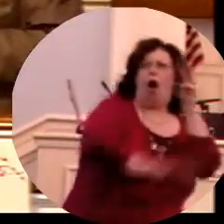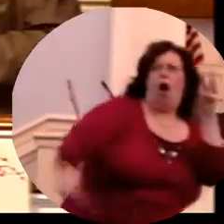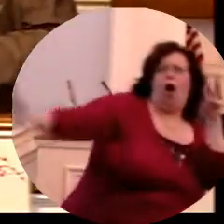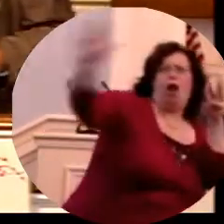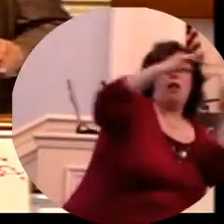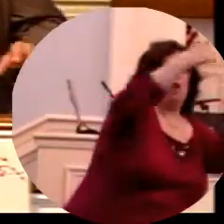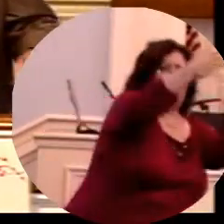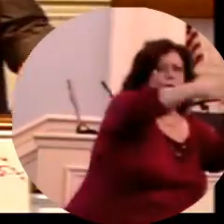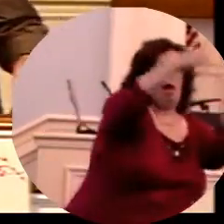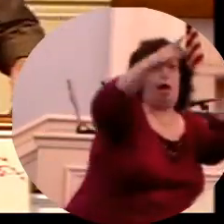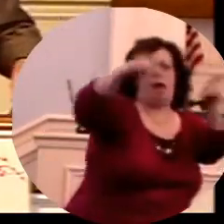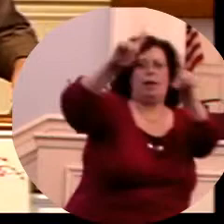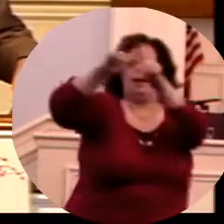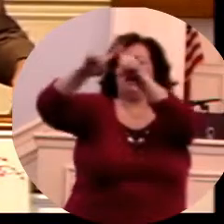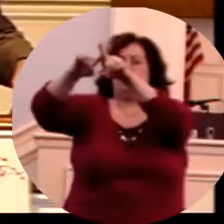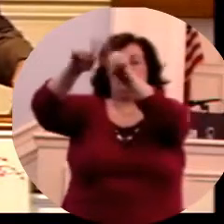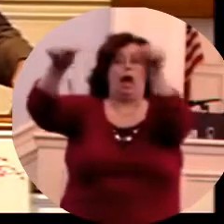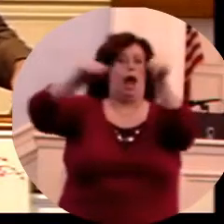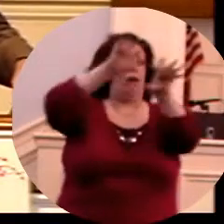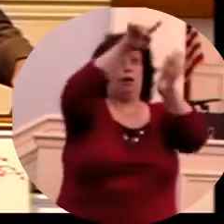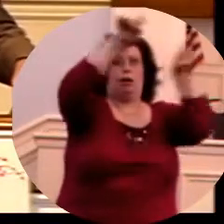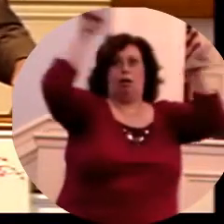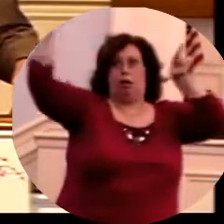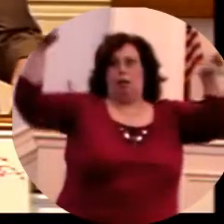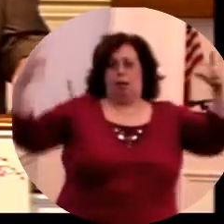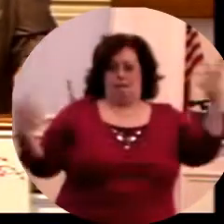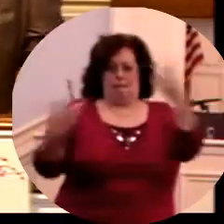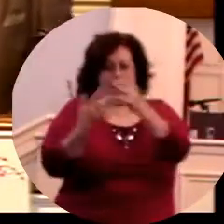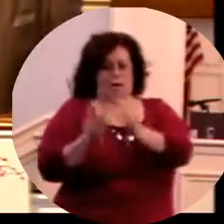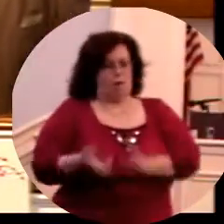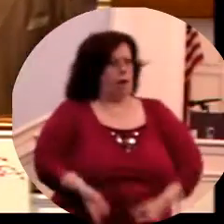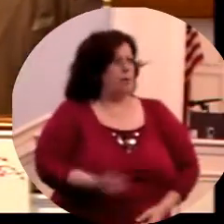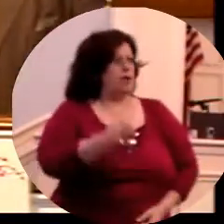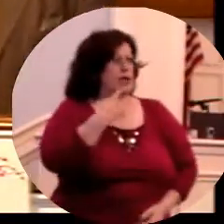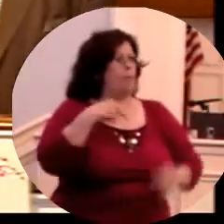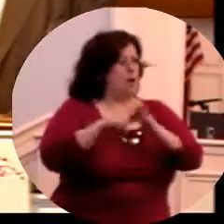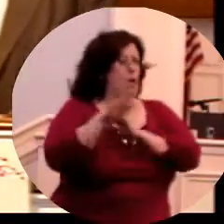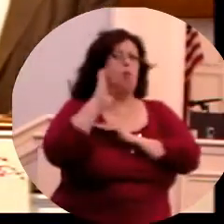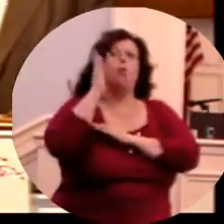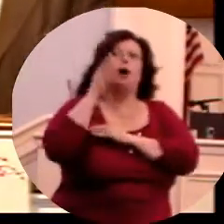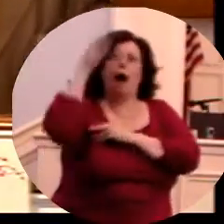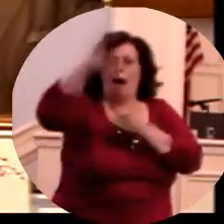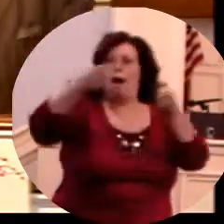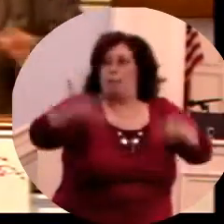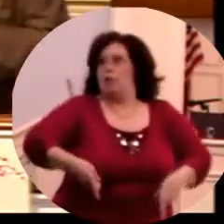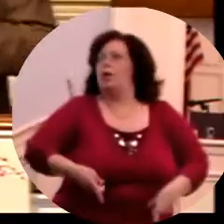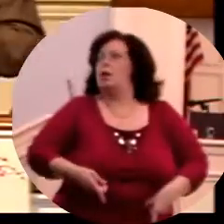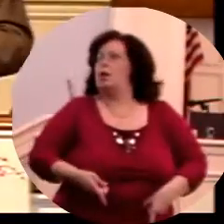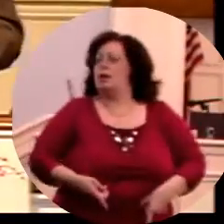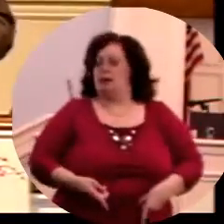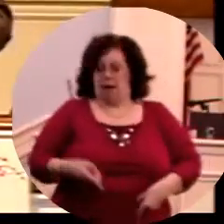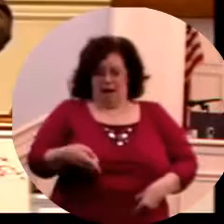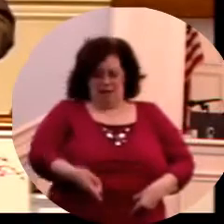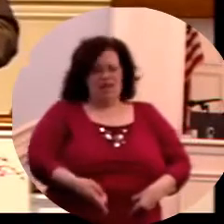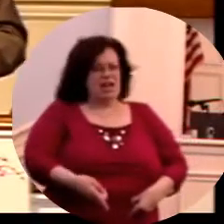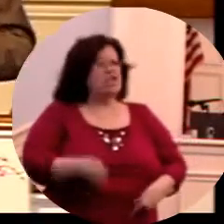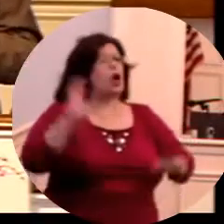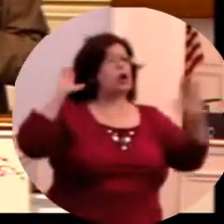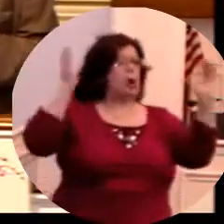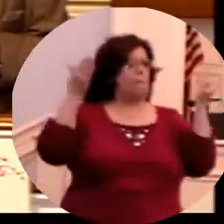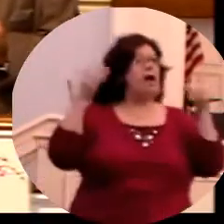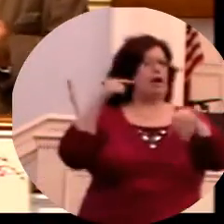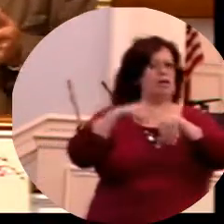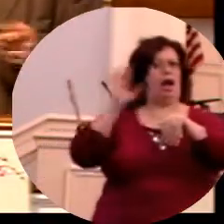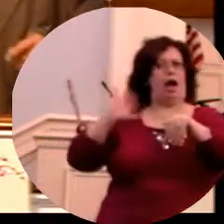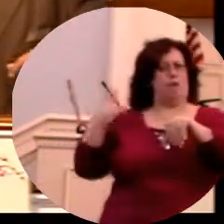worldwide, and so many areas of prophecy, but when we get into these areas like the days of Noah, the